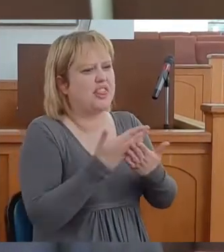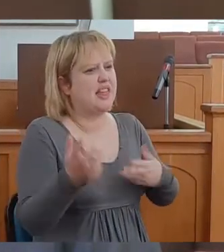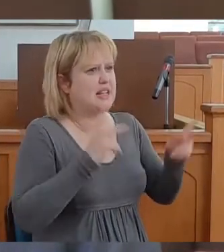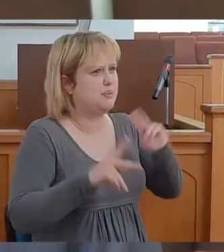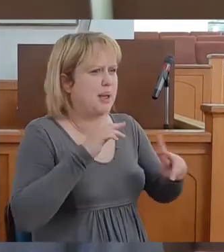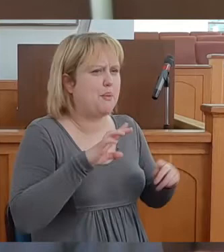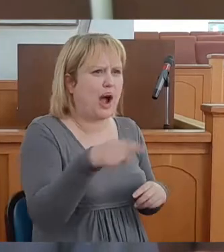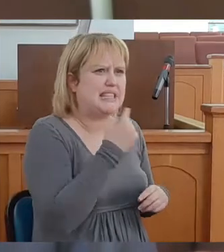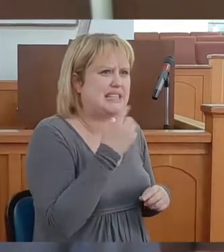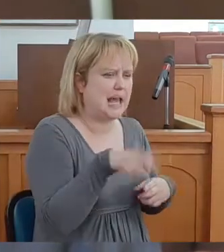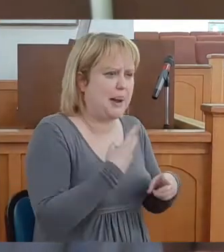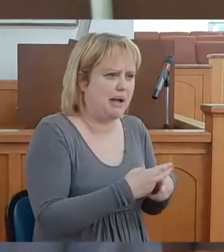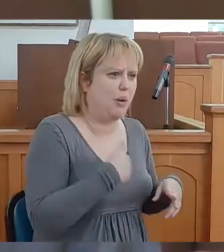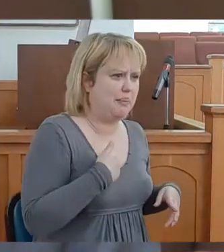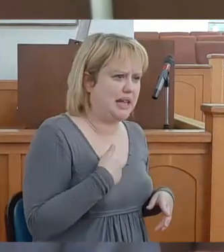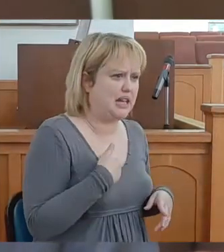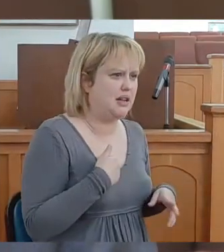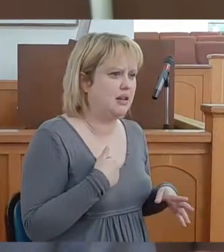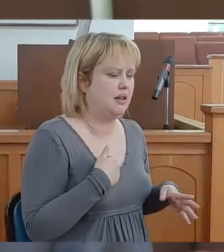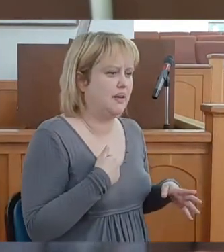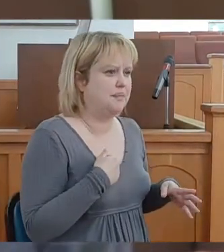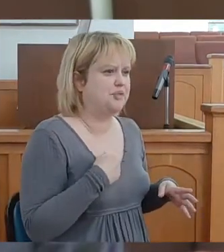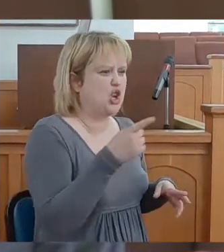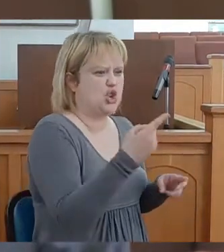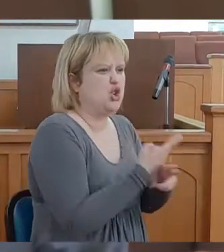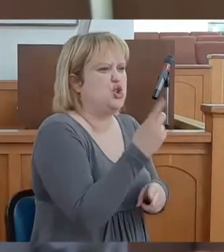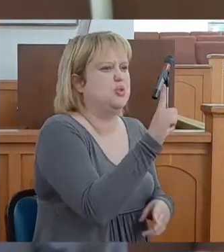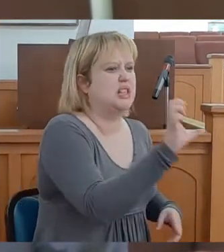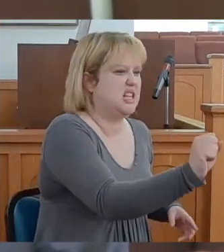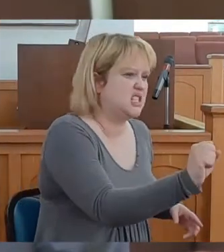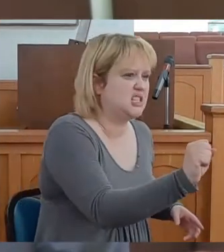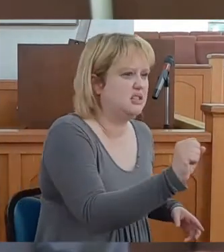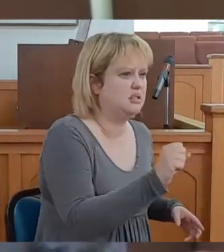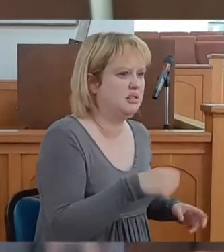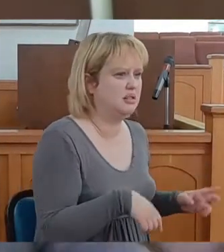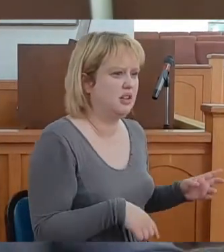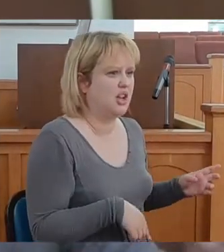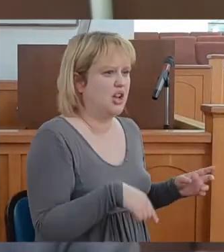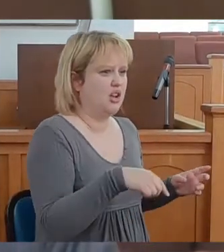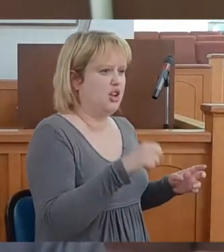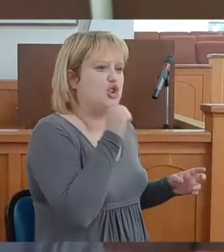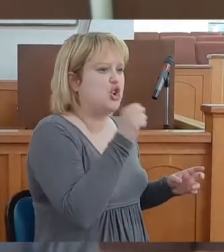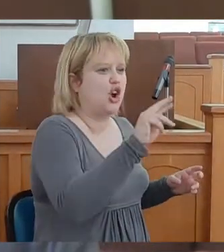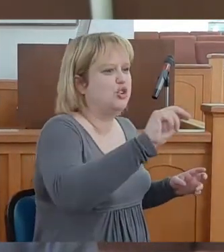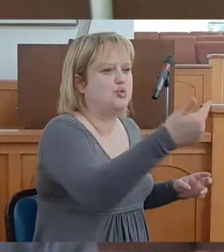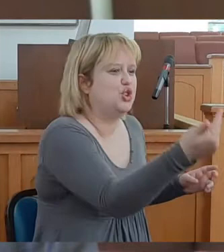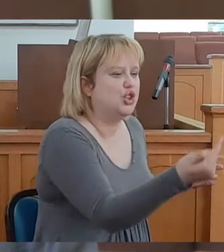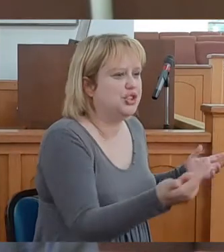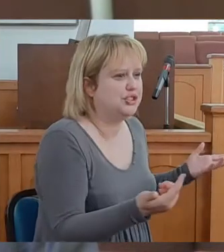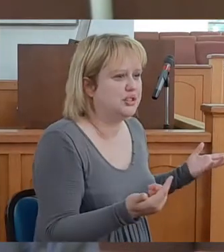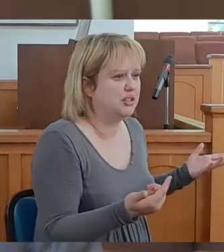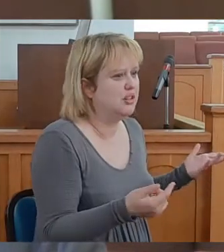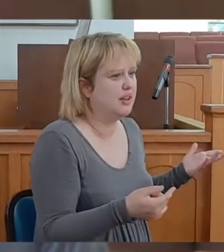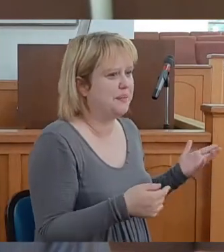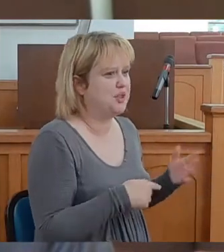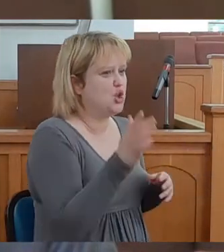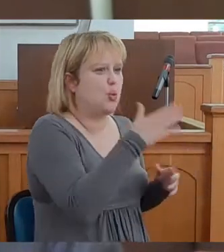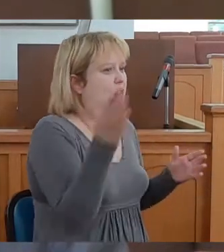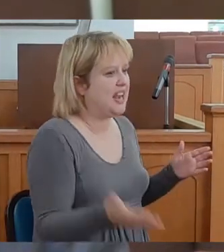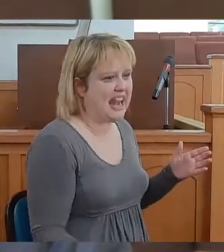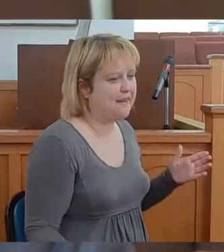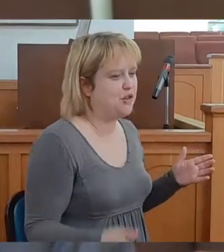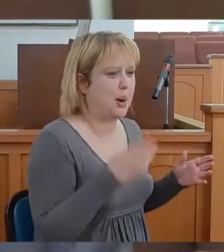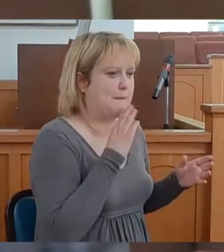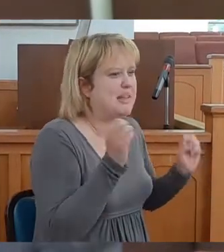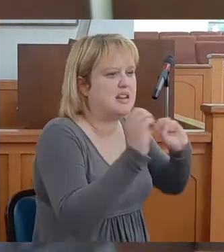people had said about me. You're useless. You're useless. no good. You will never